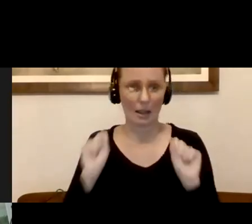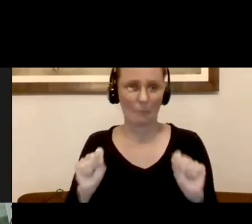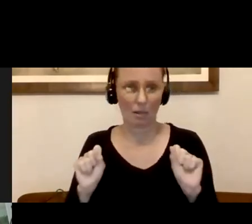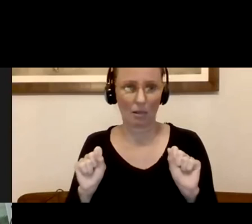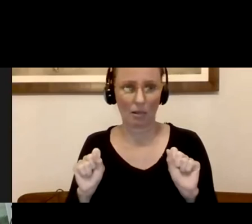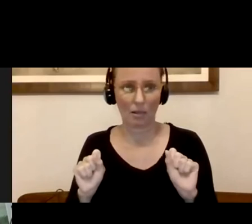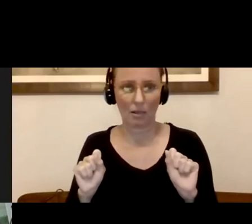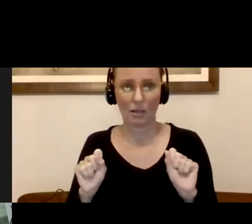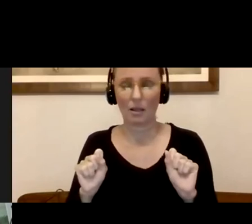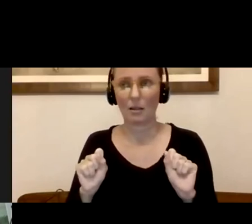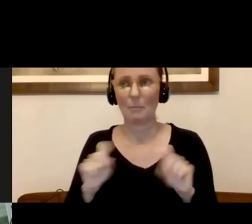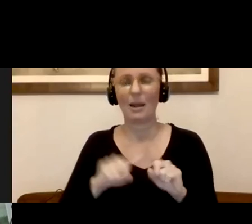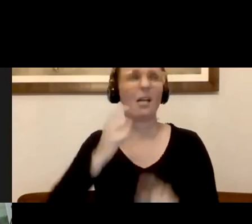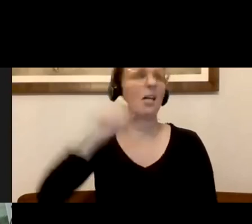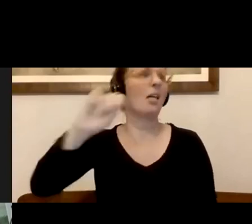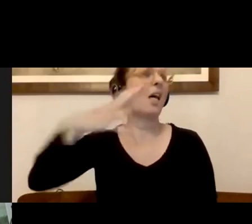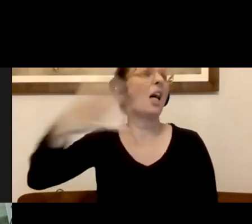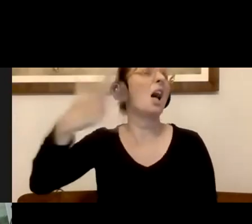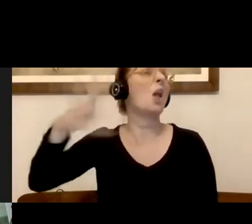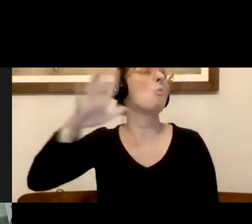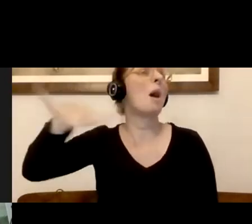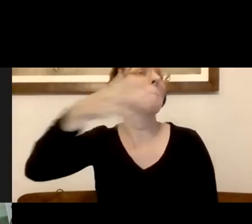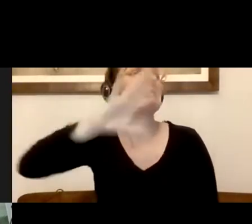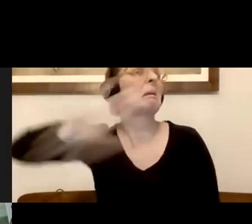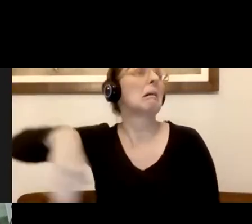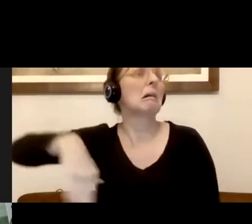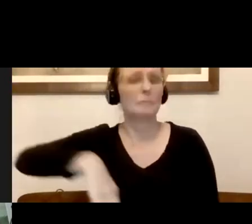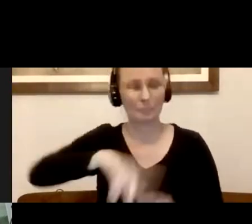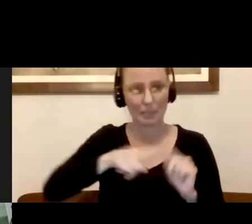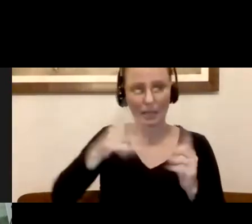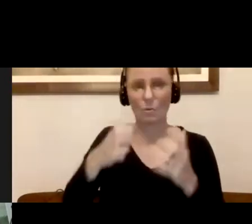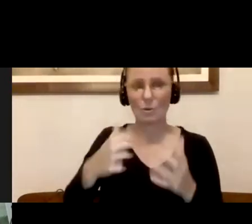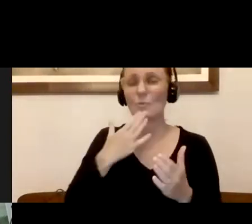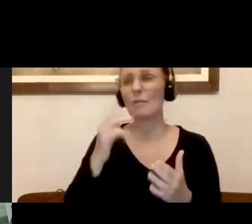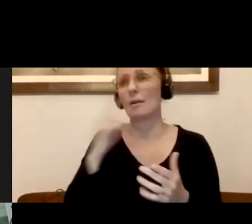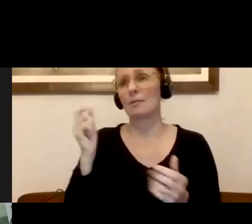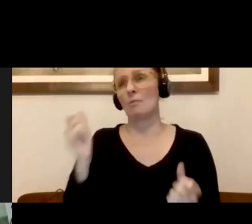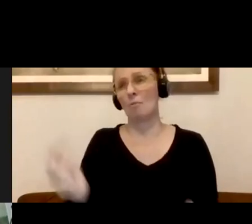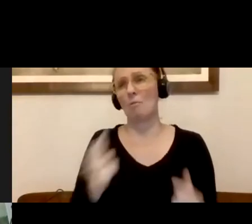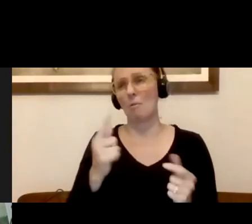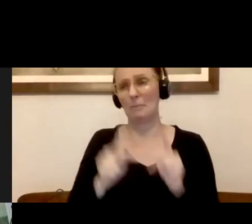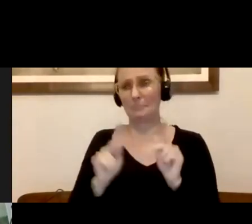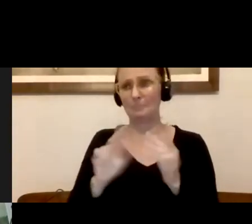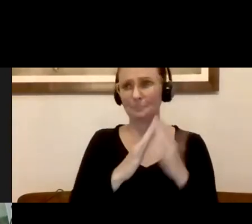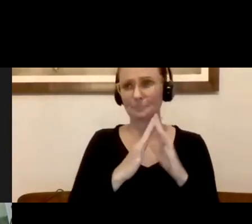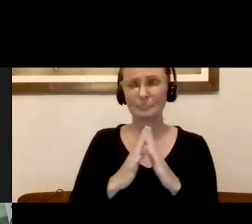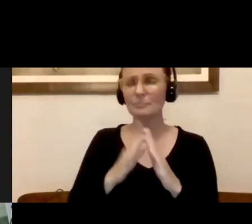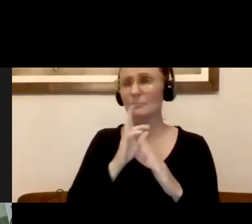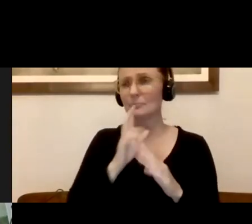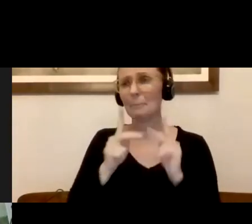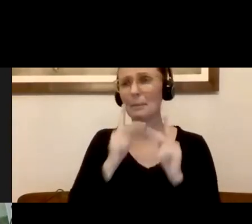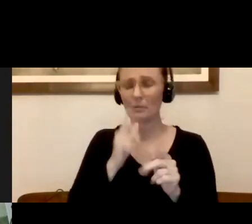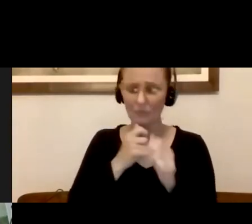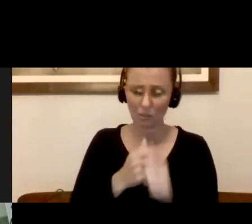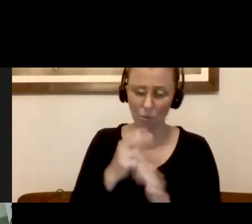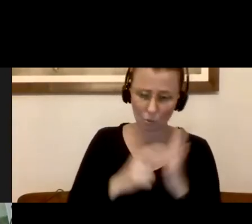Well, then they'll be susceptible to the fine. But I do want to thank you and everyone in the city. The compliance has been fantastic, not perfect, but really good. And that's going